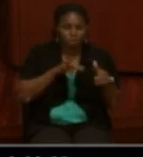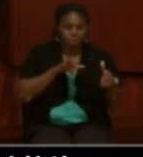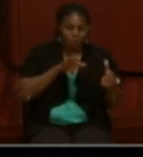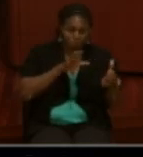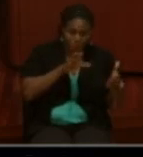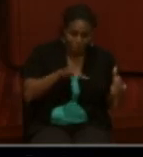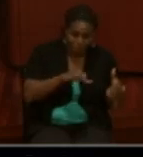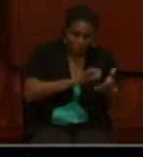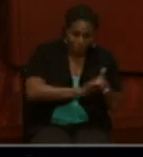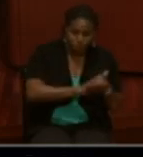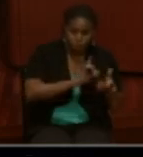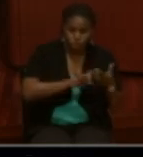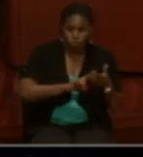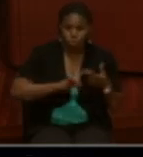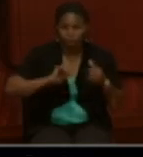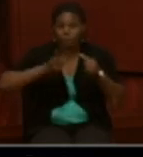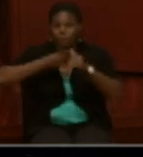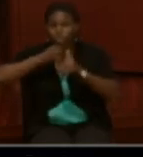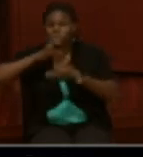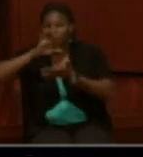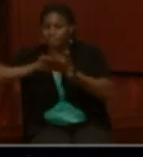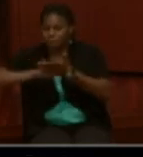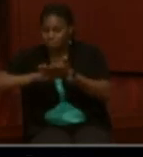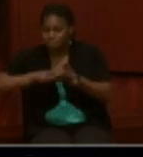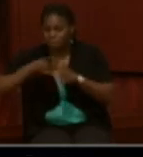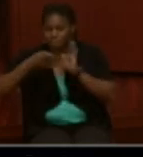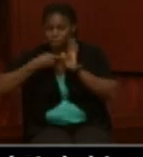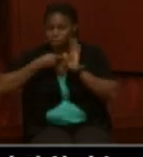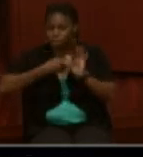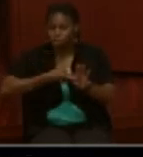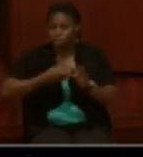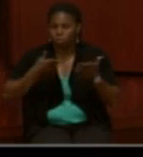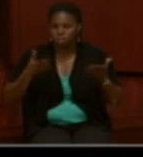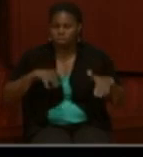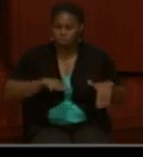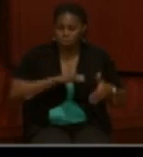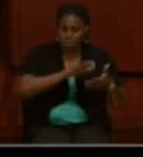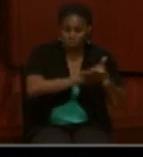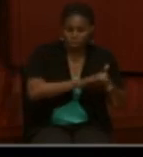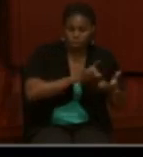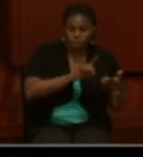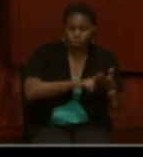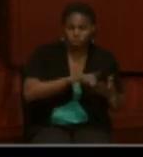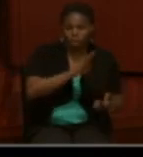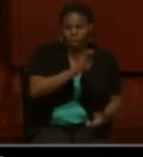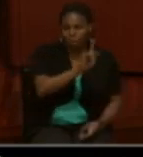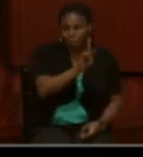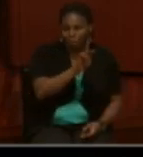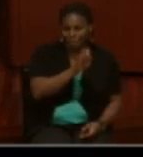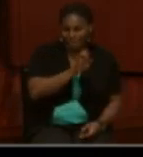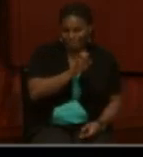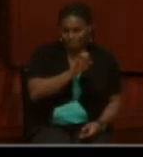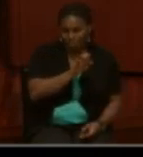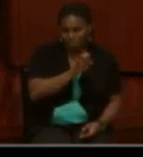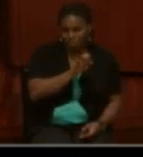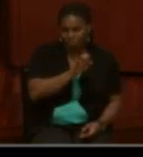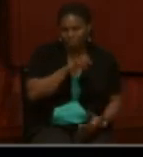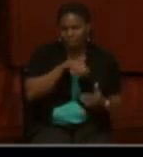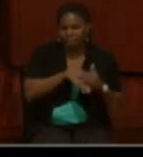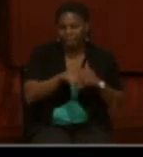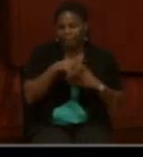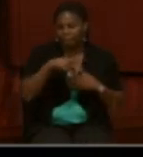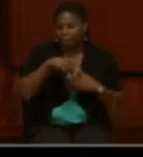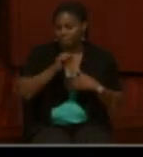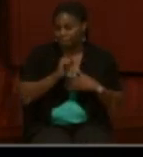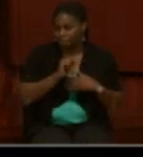her first husband. So it shows that she was married to a Samuel Blake in Philadelphia. So